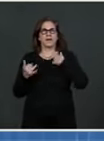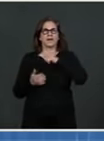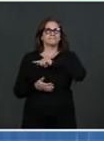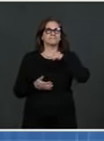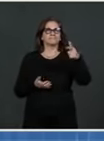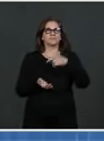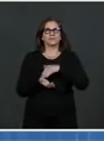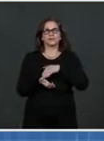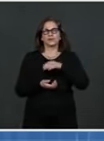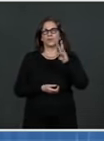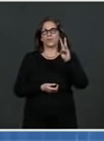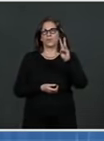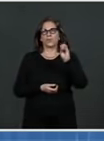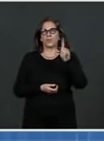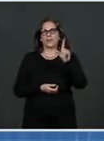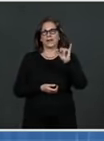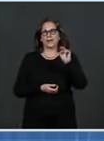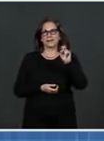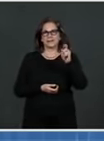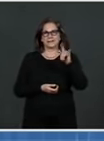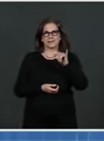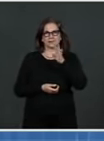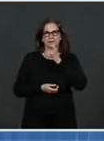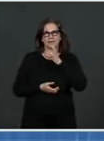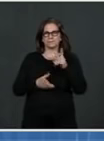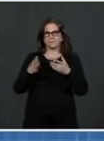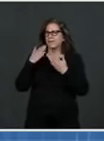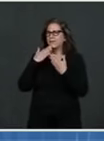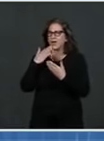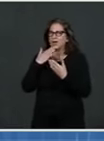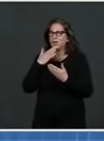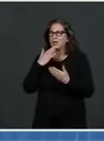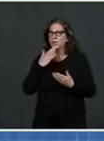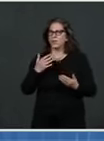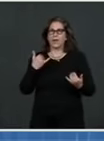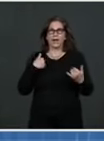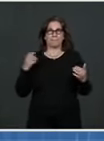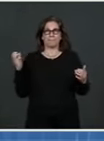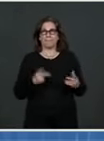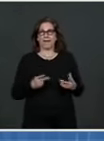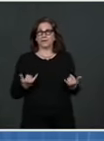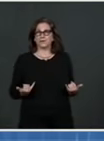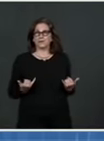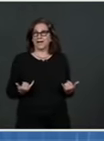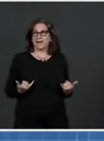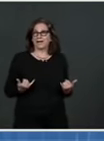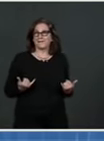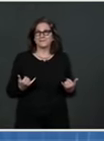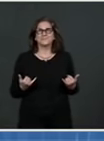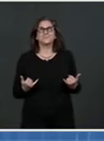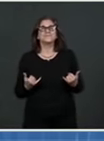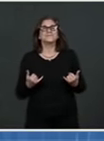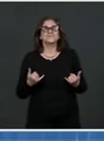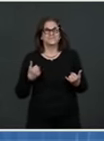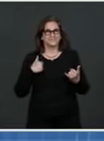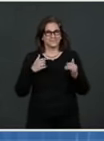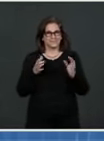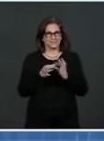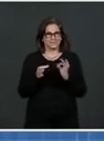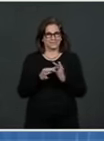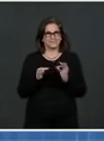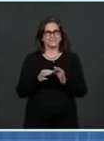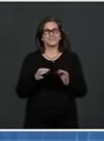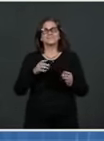Dr. Thank you, Andy. I'm glad to be back with you all today. I want to begin with an overview of the continuing concerning challenge in the data.